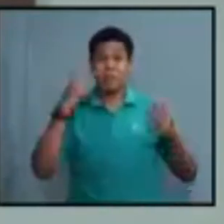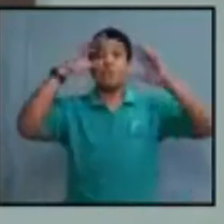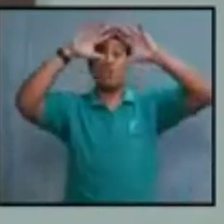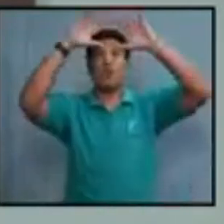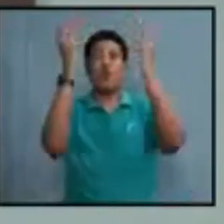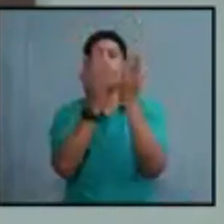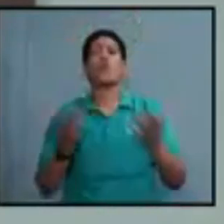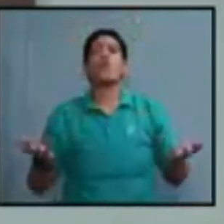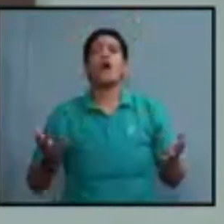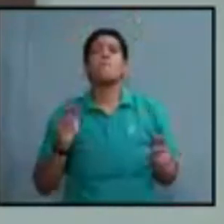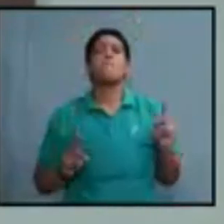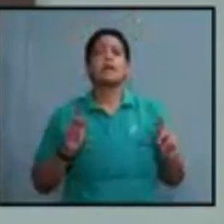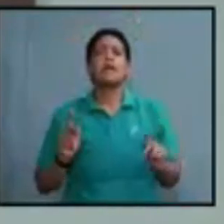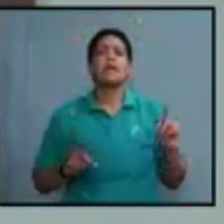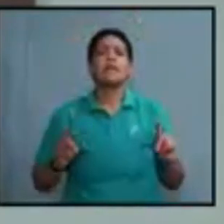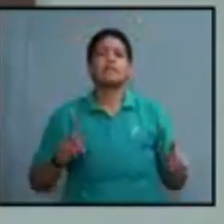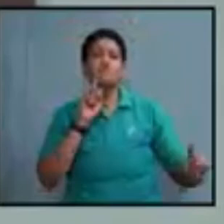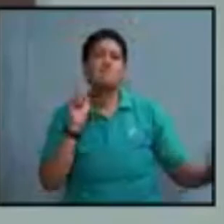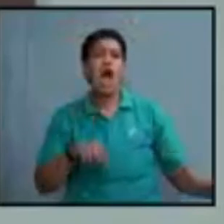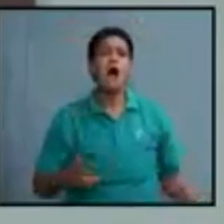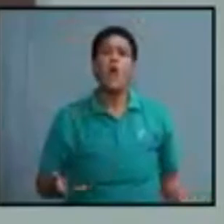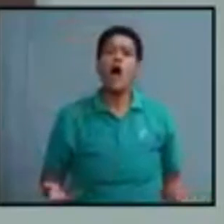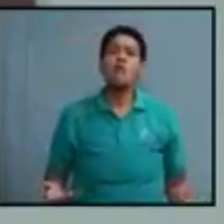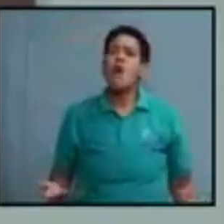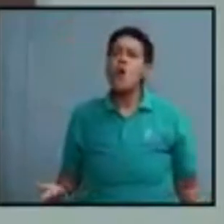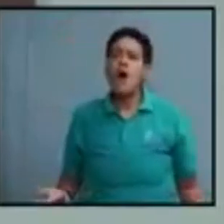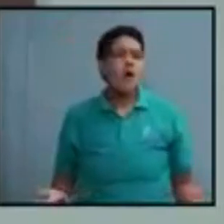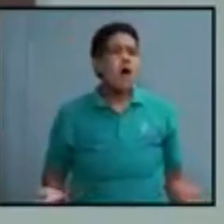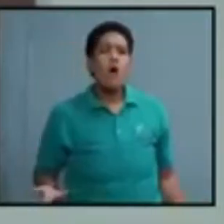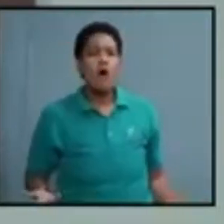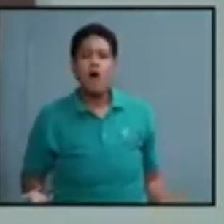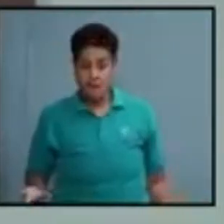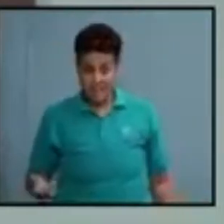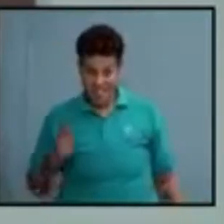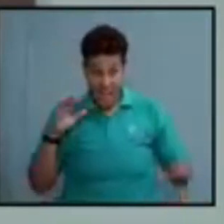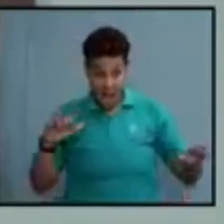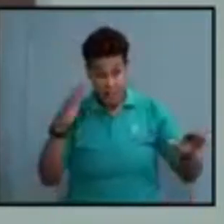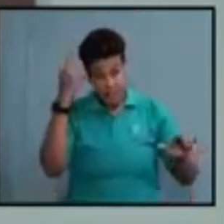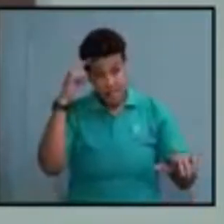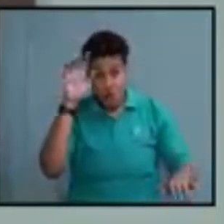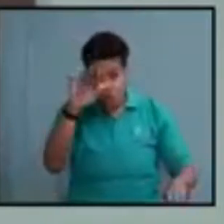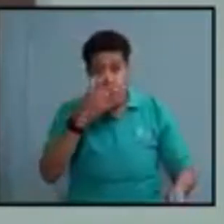where populations are reacting to this, even though the actions are in their best interest.